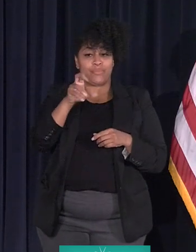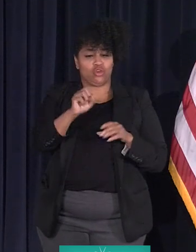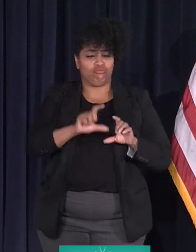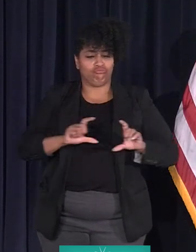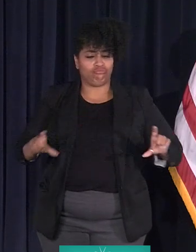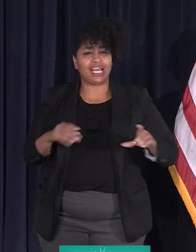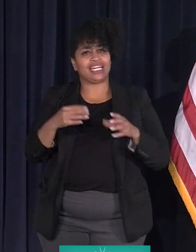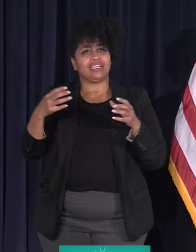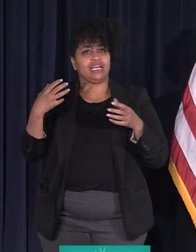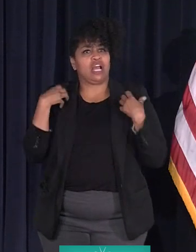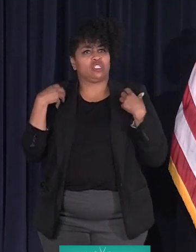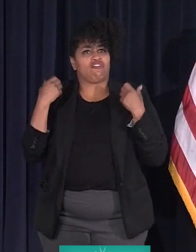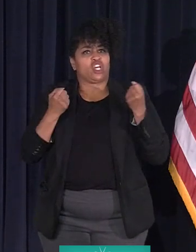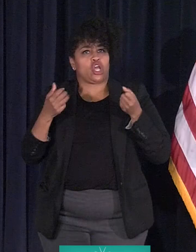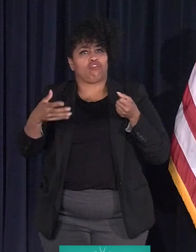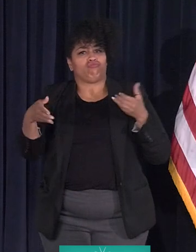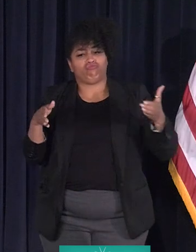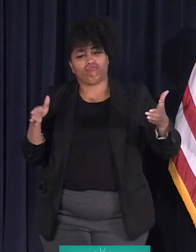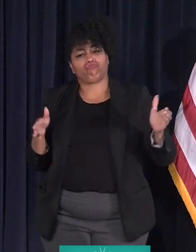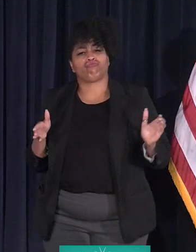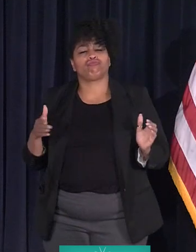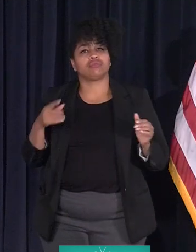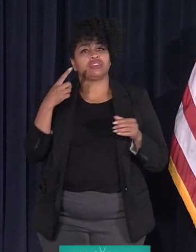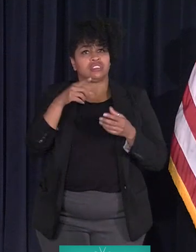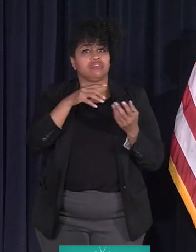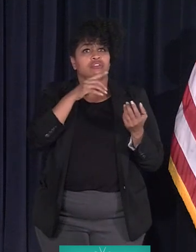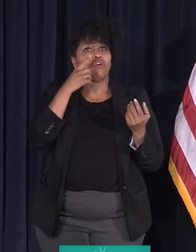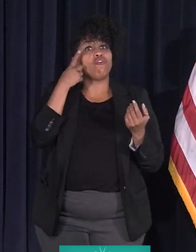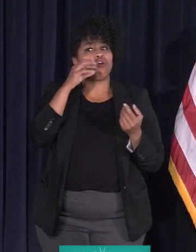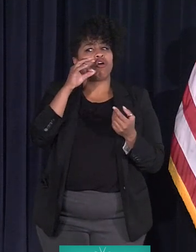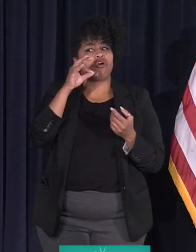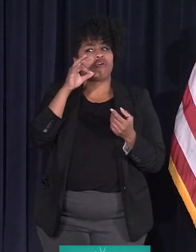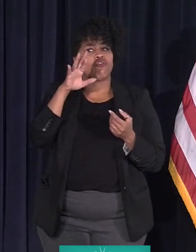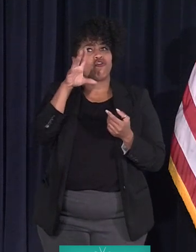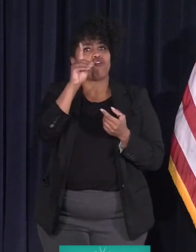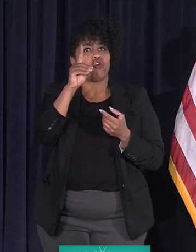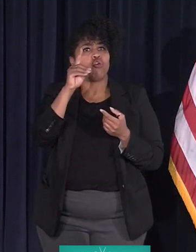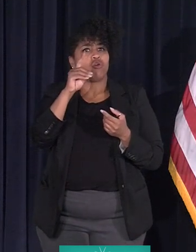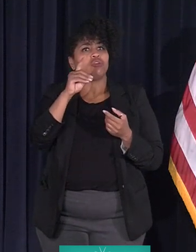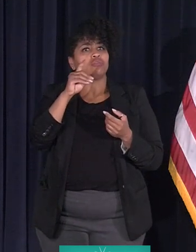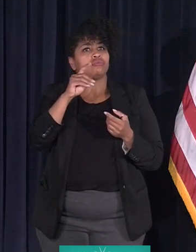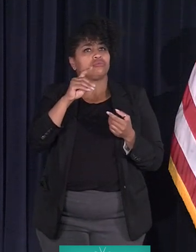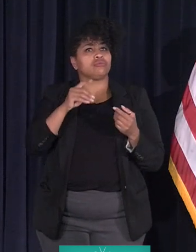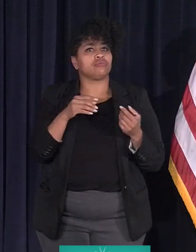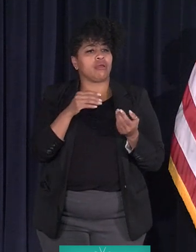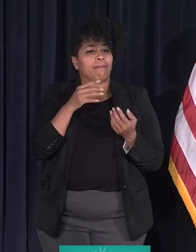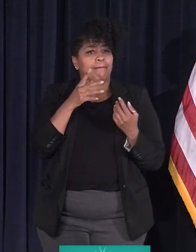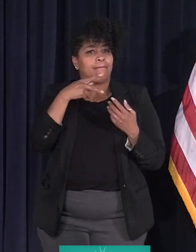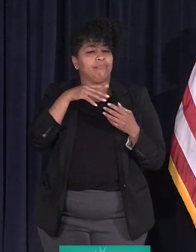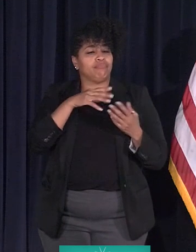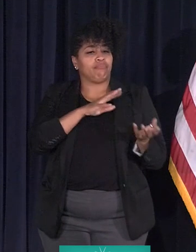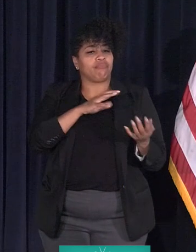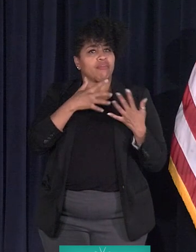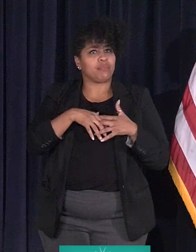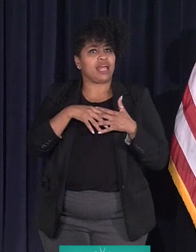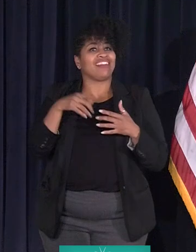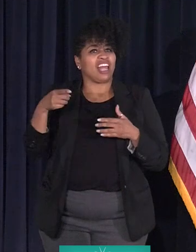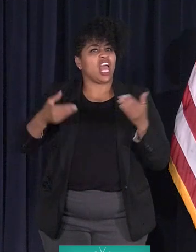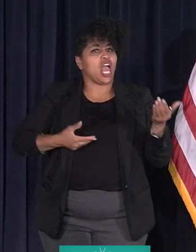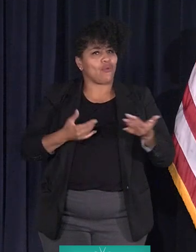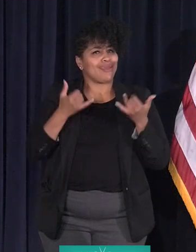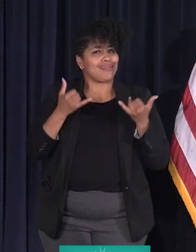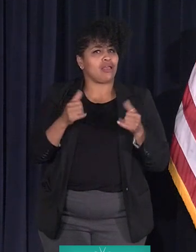exteriors for the forwards being made at the Wayne Assembly Plant. And they are hiring right now and expanding.